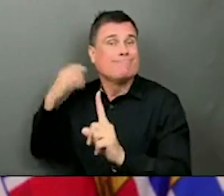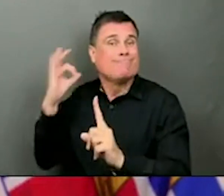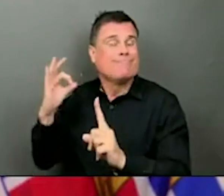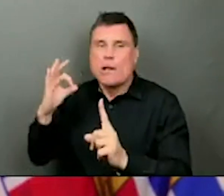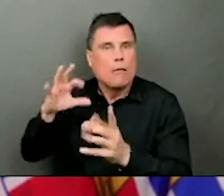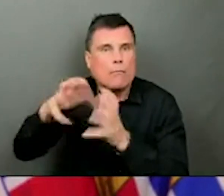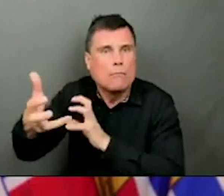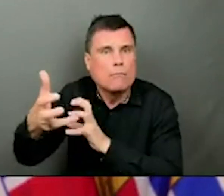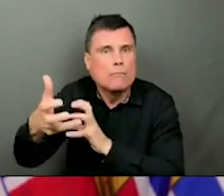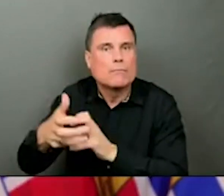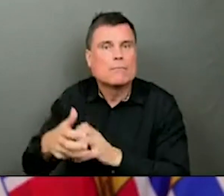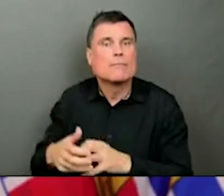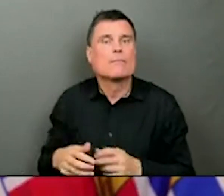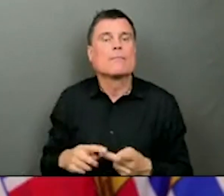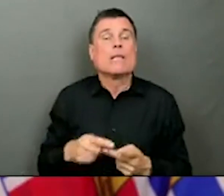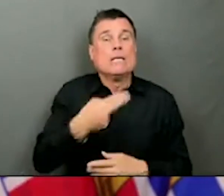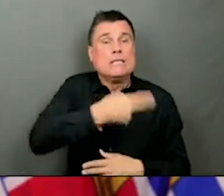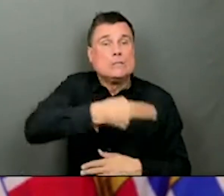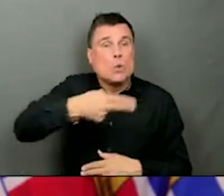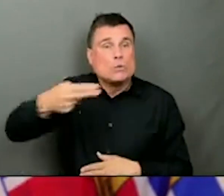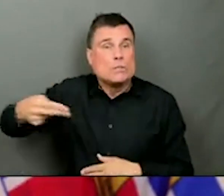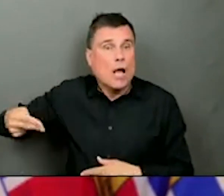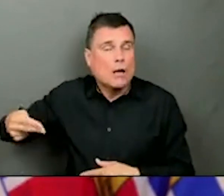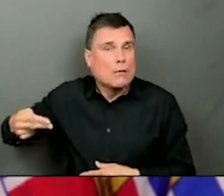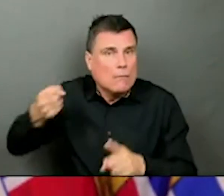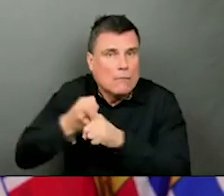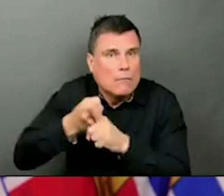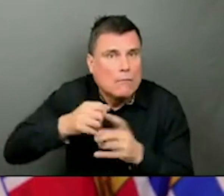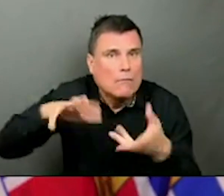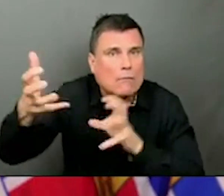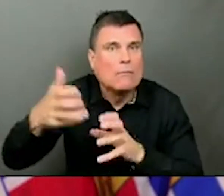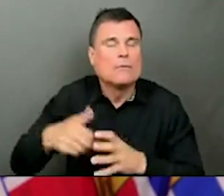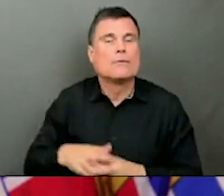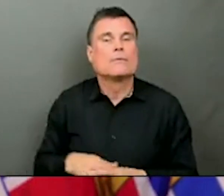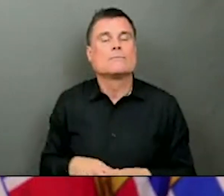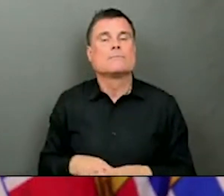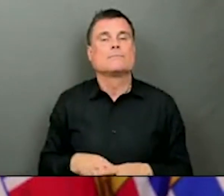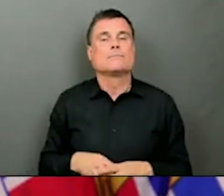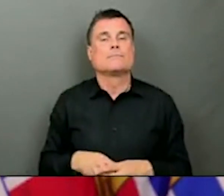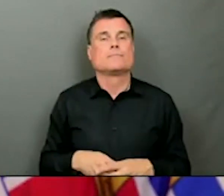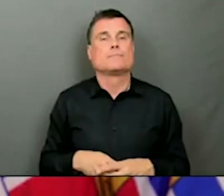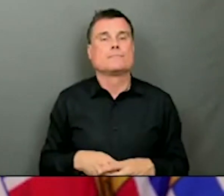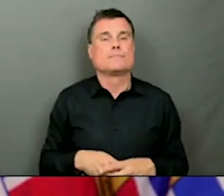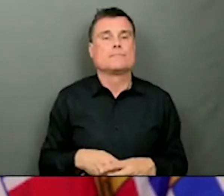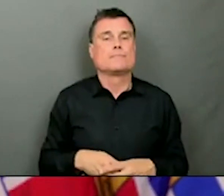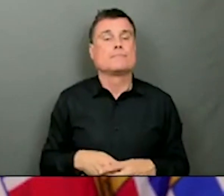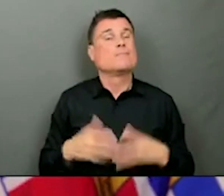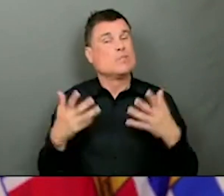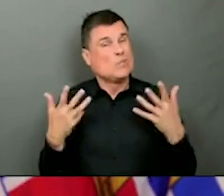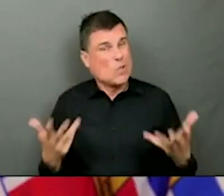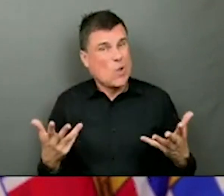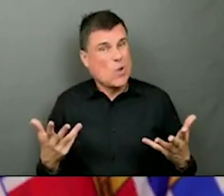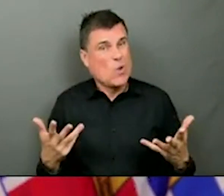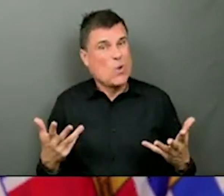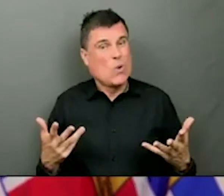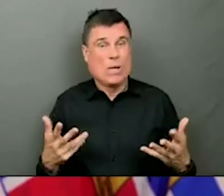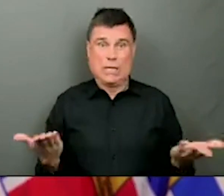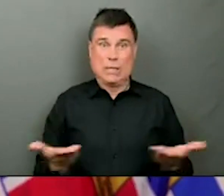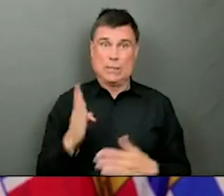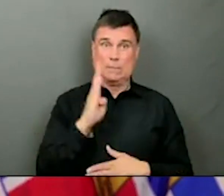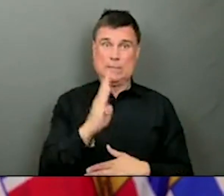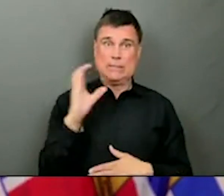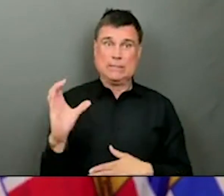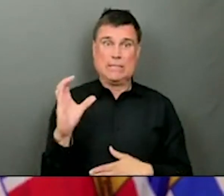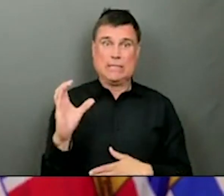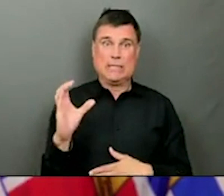bubble here in British Columbia, we're making a difference and we're getting people protected and that's going to help us. But